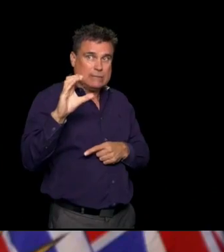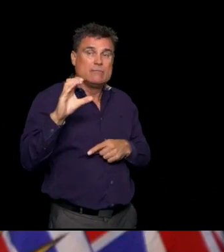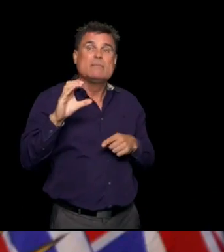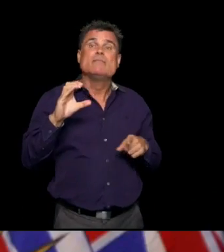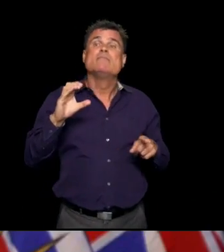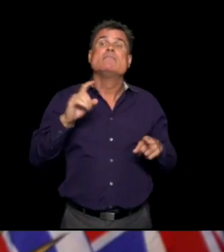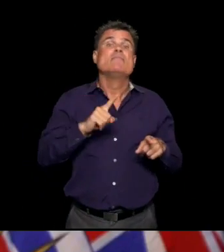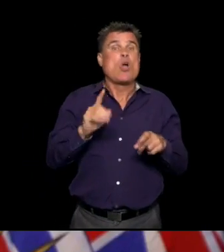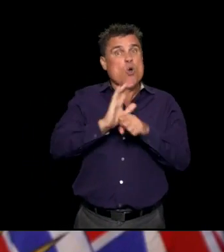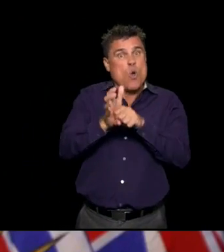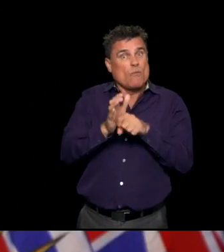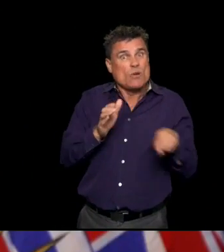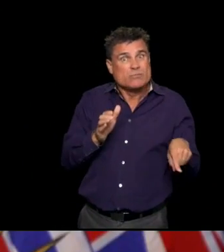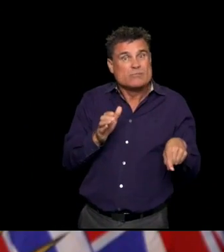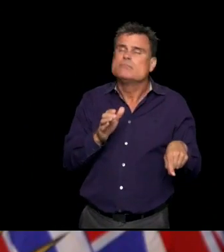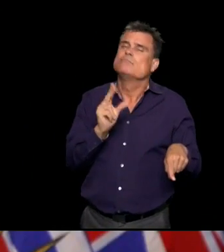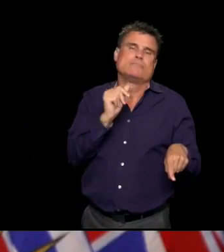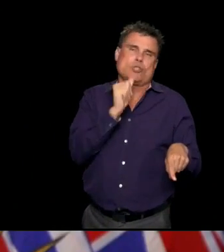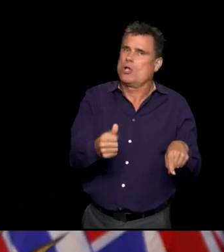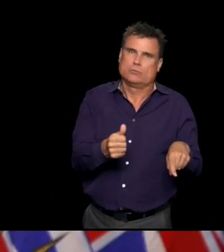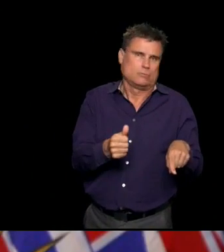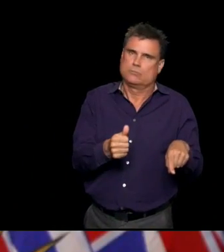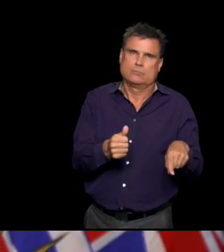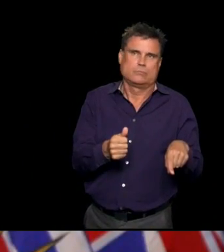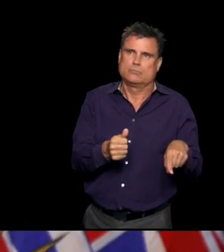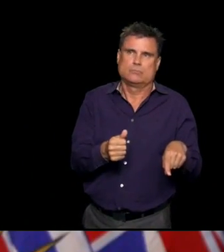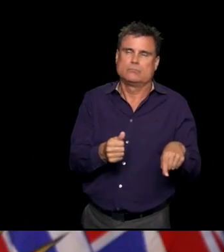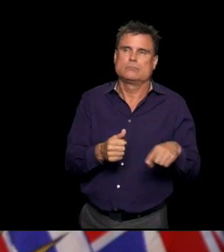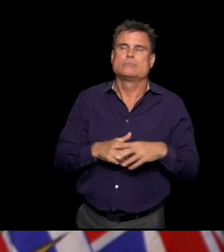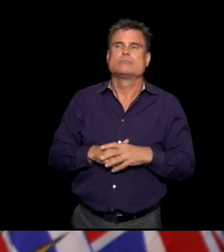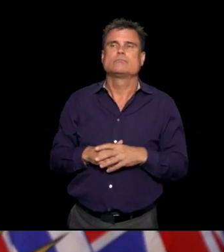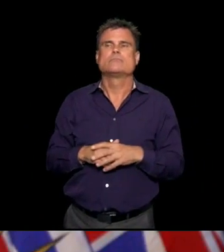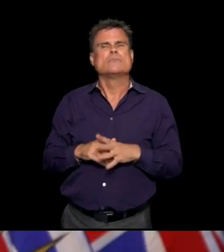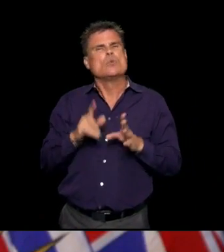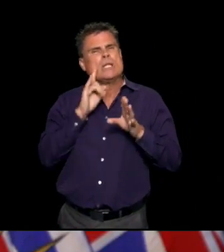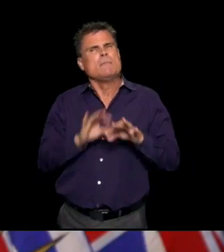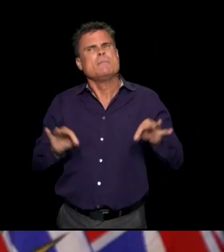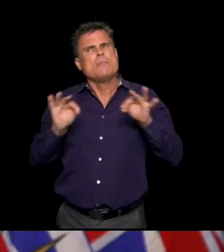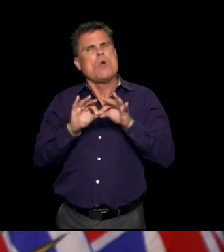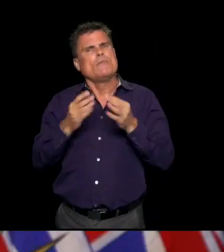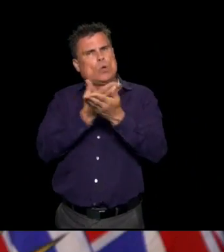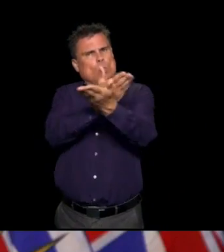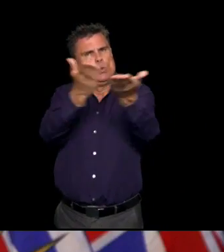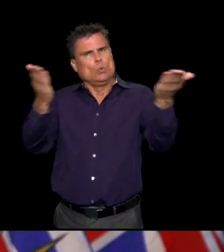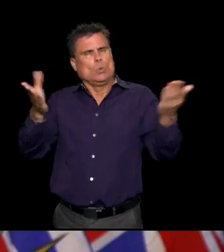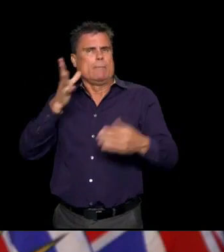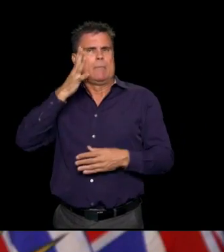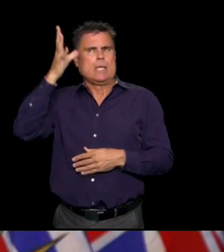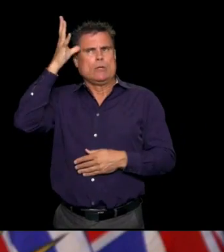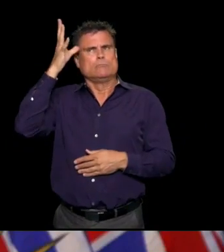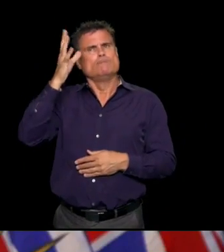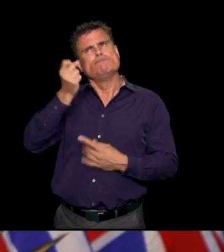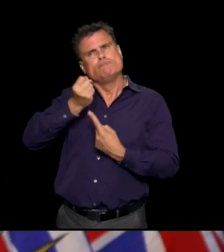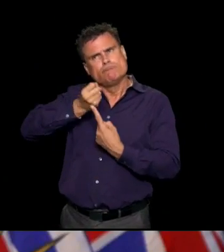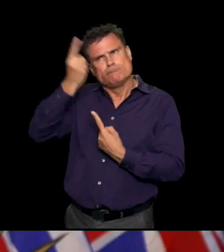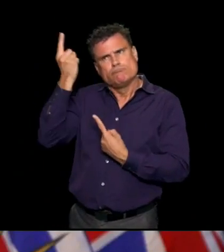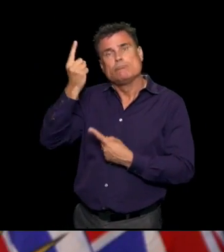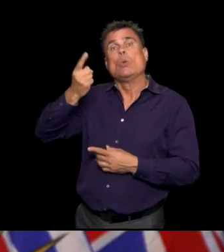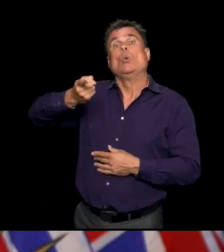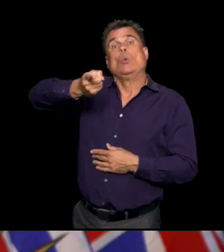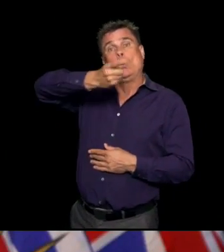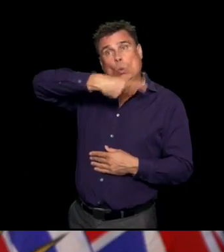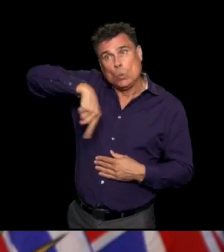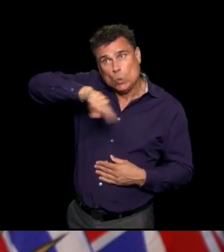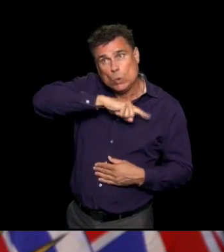It is a disorder that causes widespread inflammation. But there are other causes of it. And I think that's important, too,